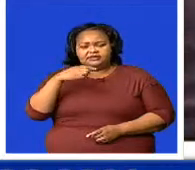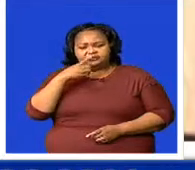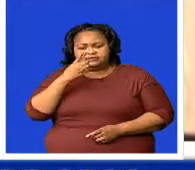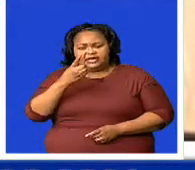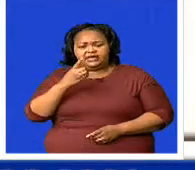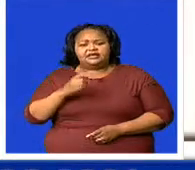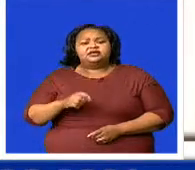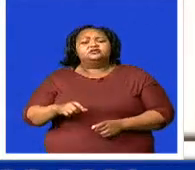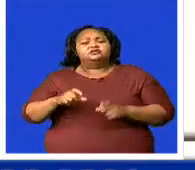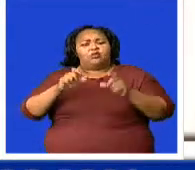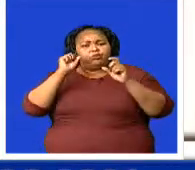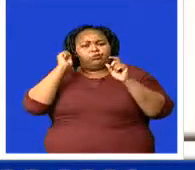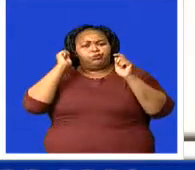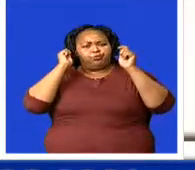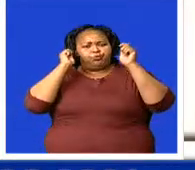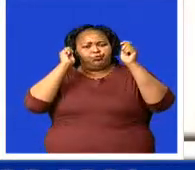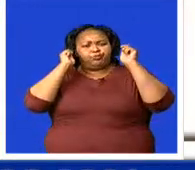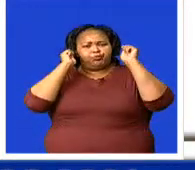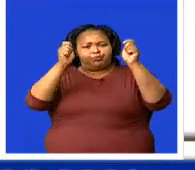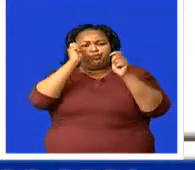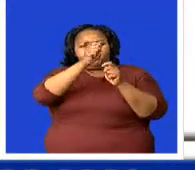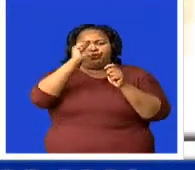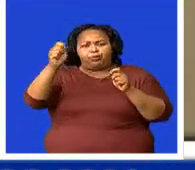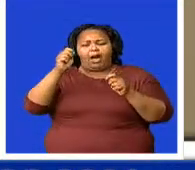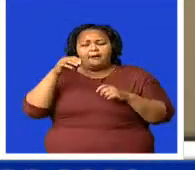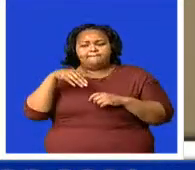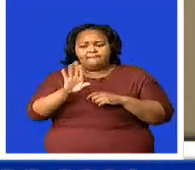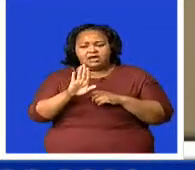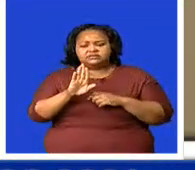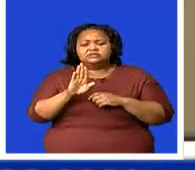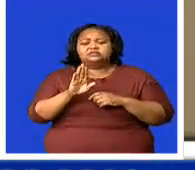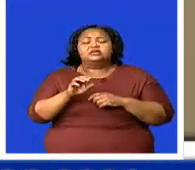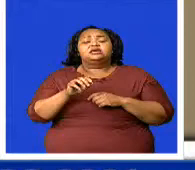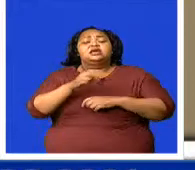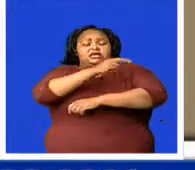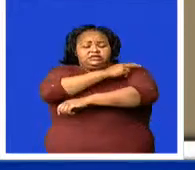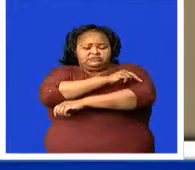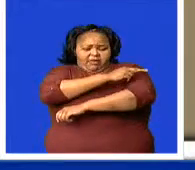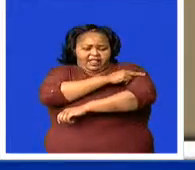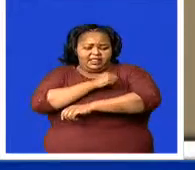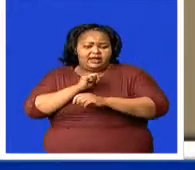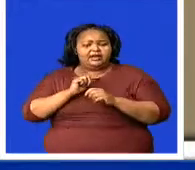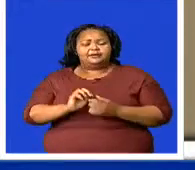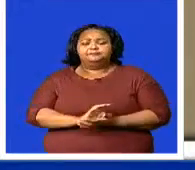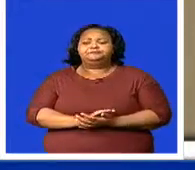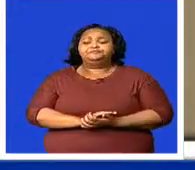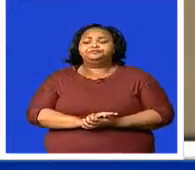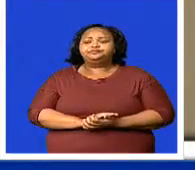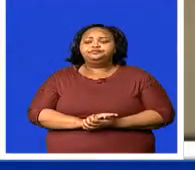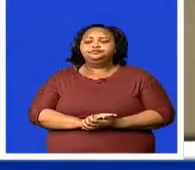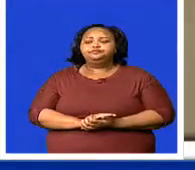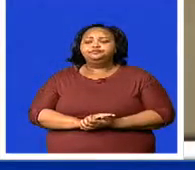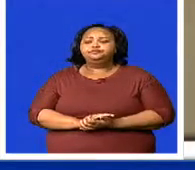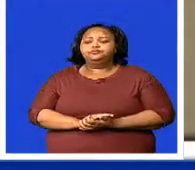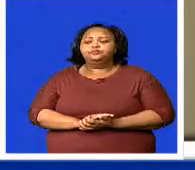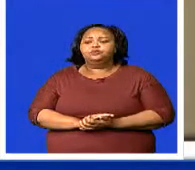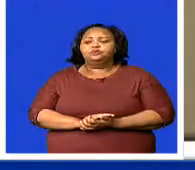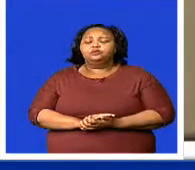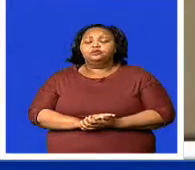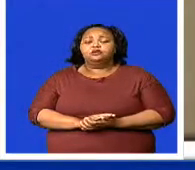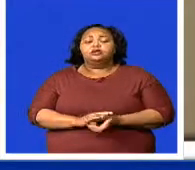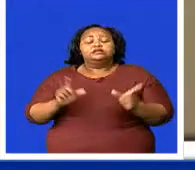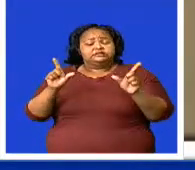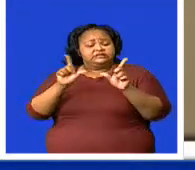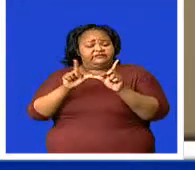walls and not any other institution. This certification is not meant to benefit the